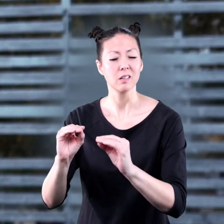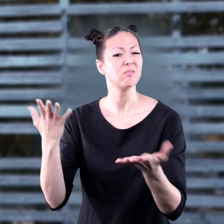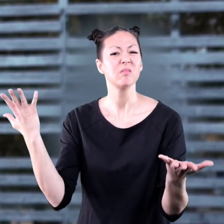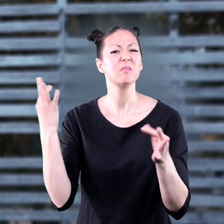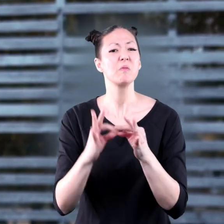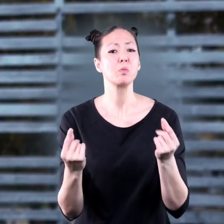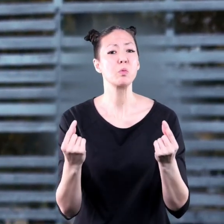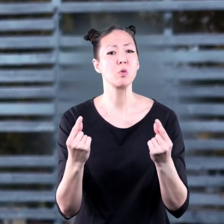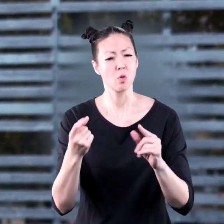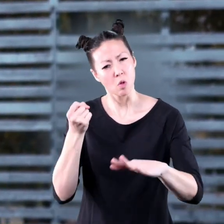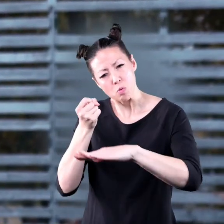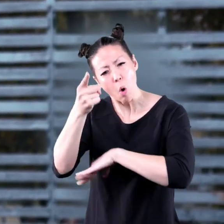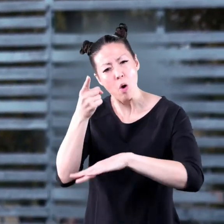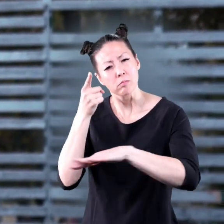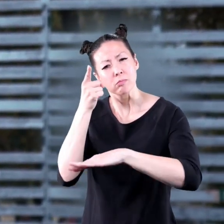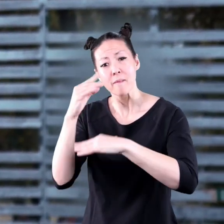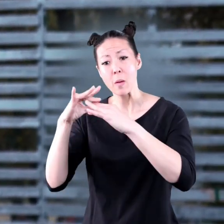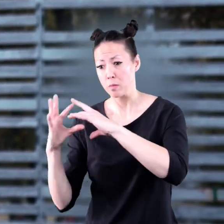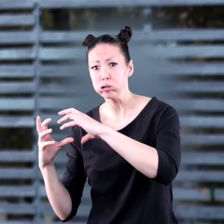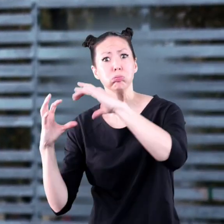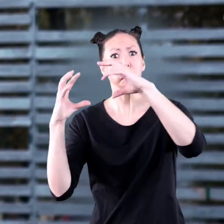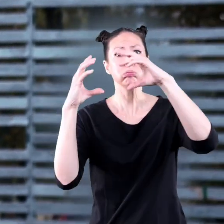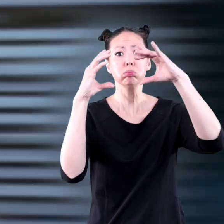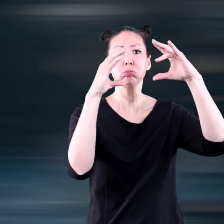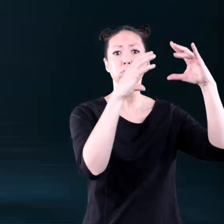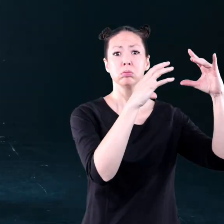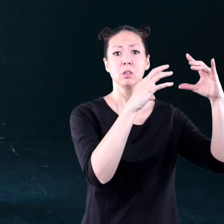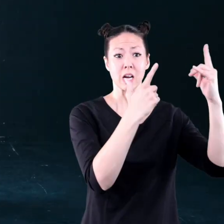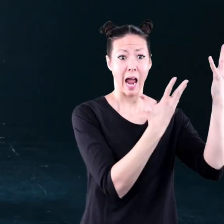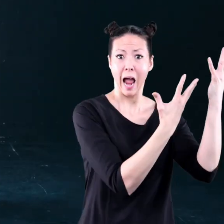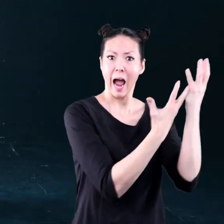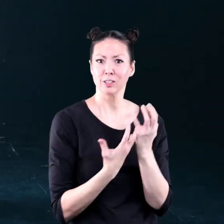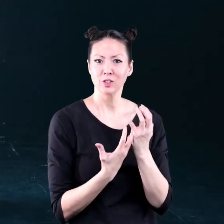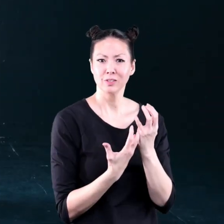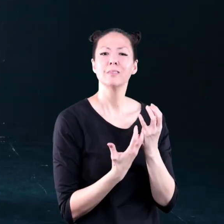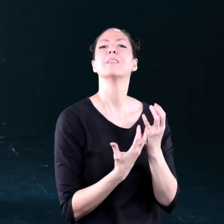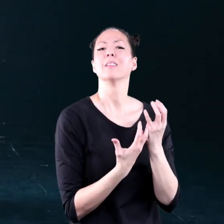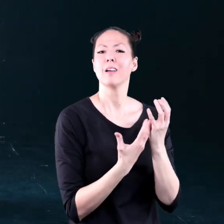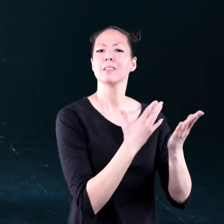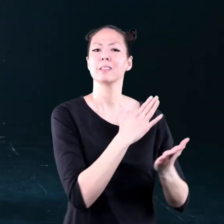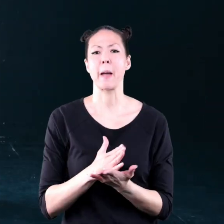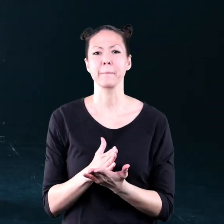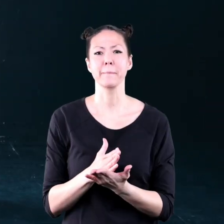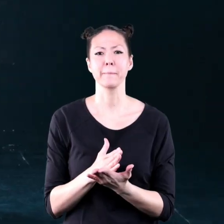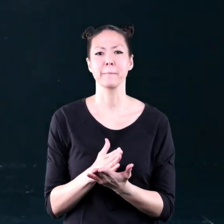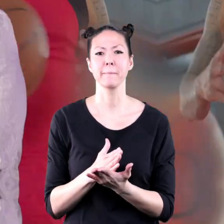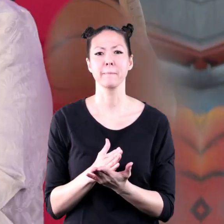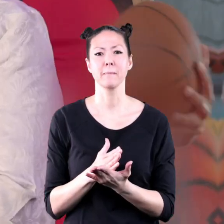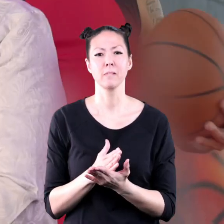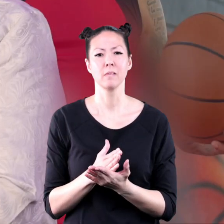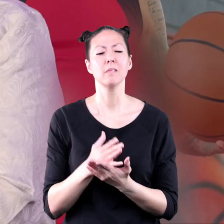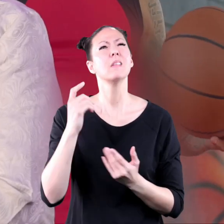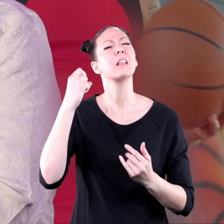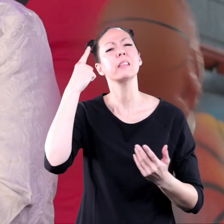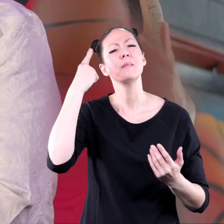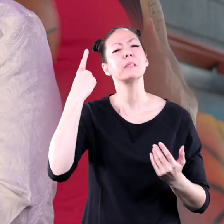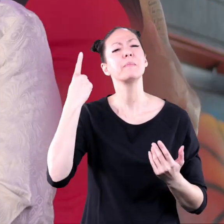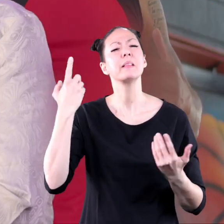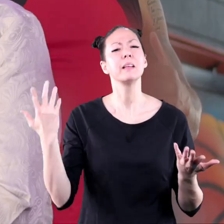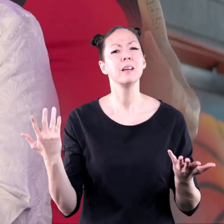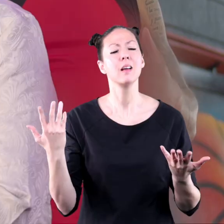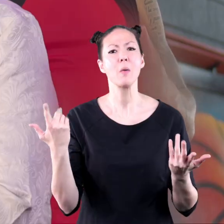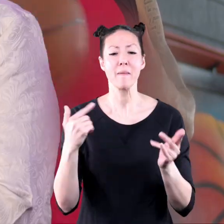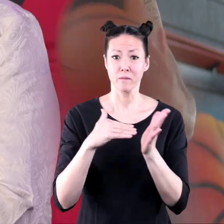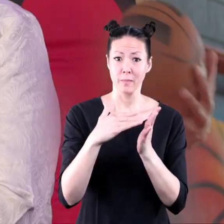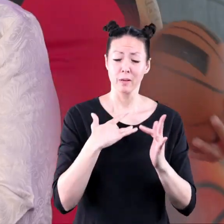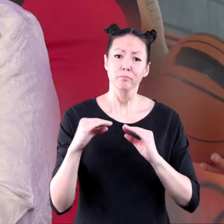put it simply, you can either throw a football to move it, or you can catch a football to stop it. Can you think of some things